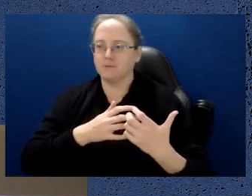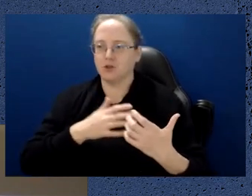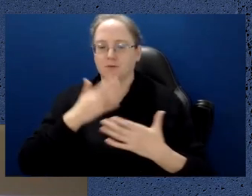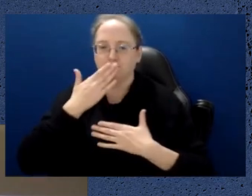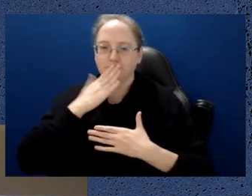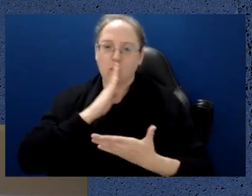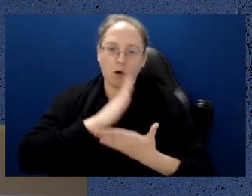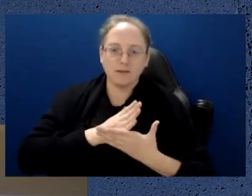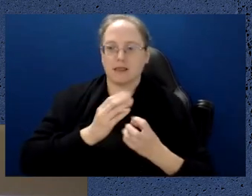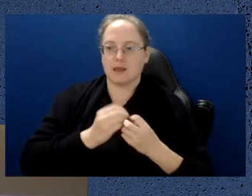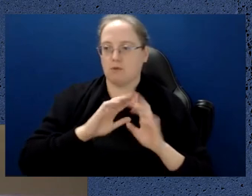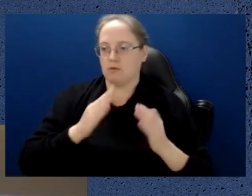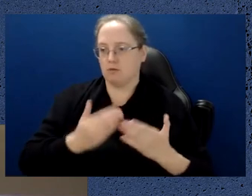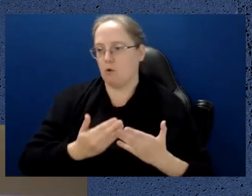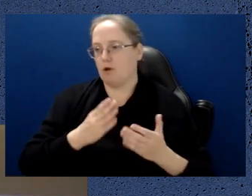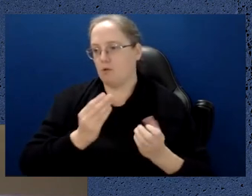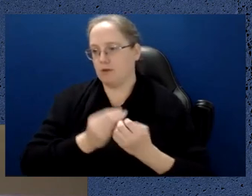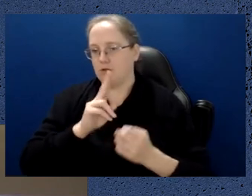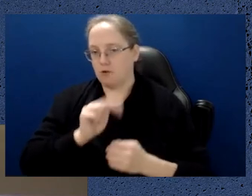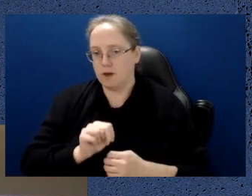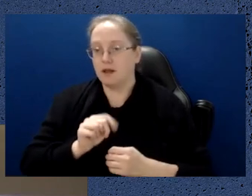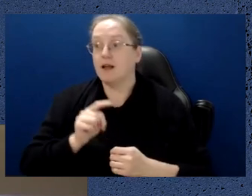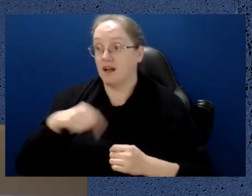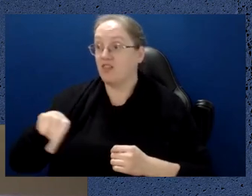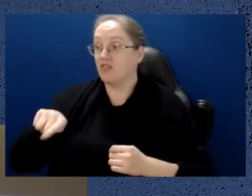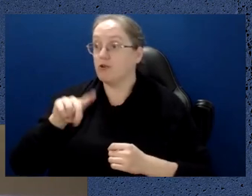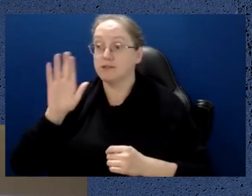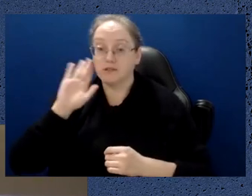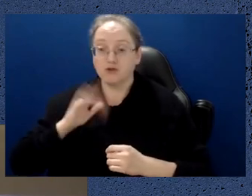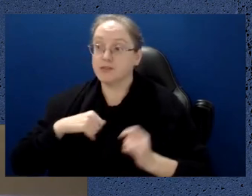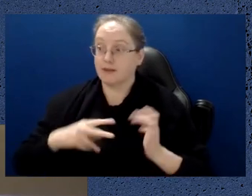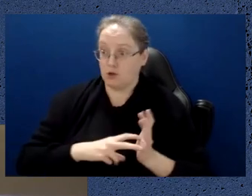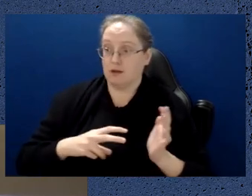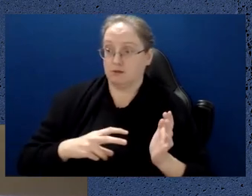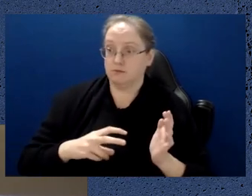agreed to and passed and ratified and signed up to these these norms.